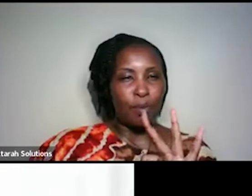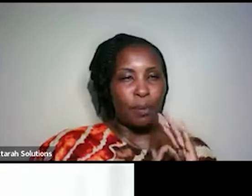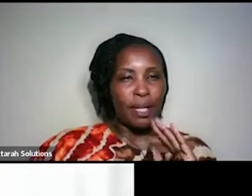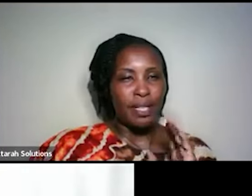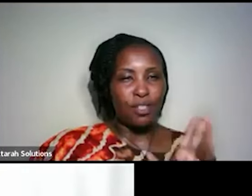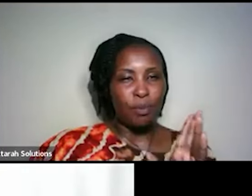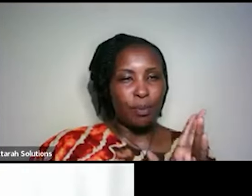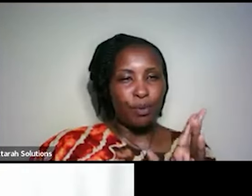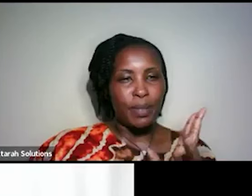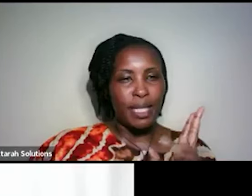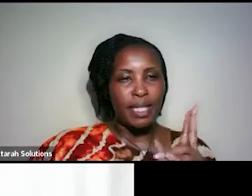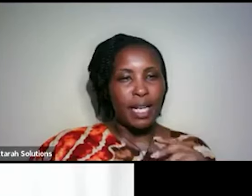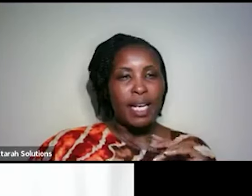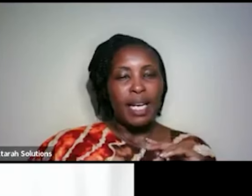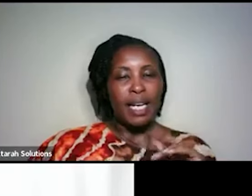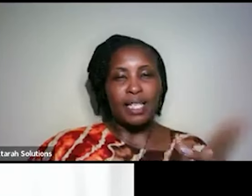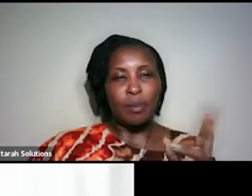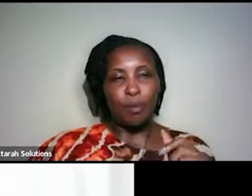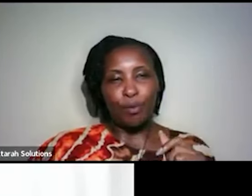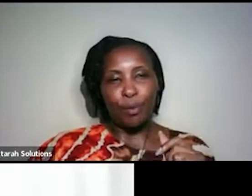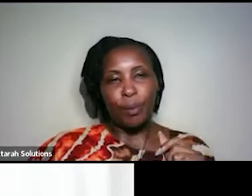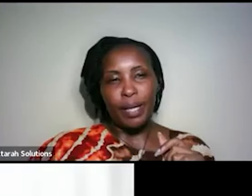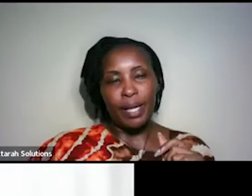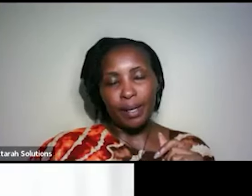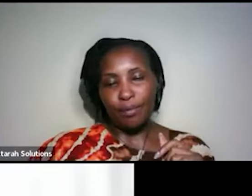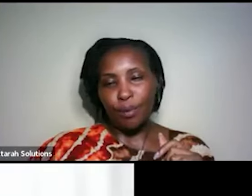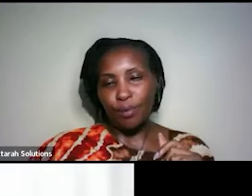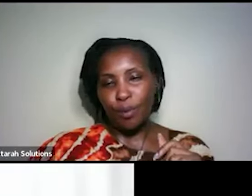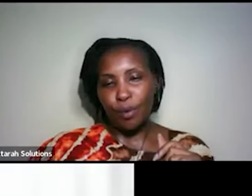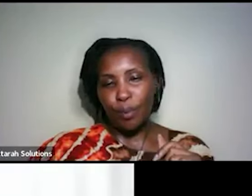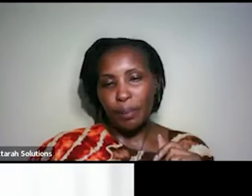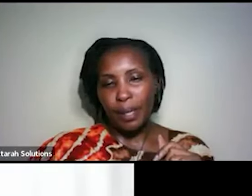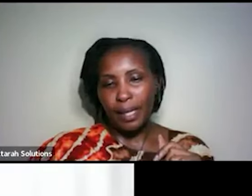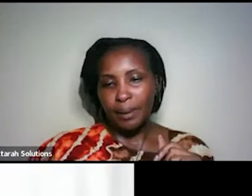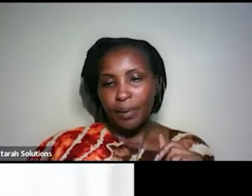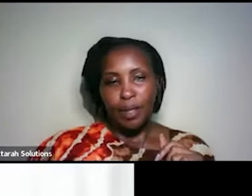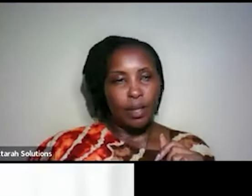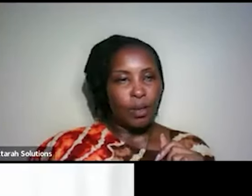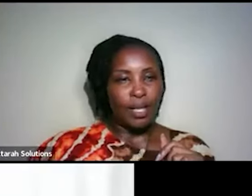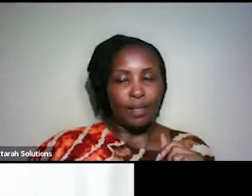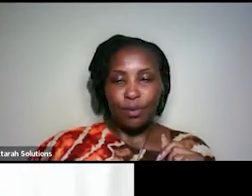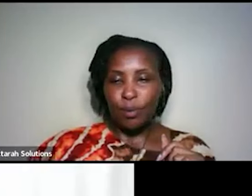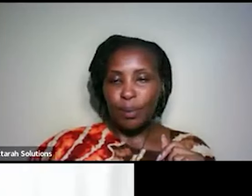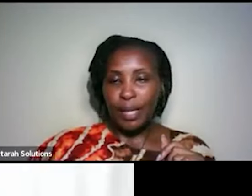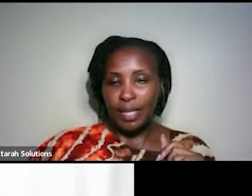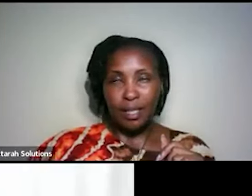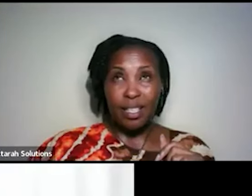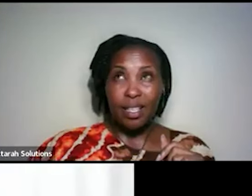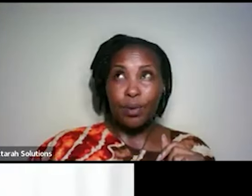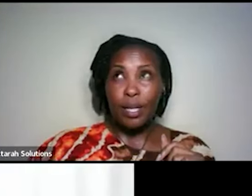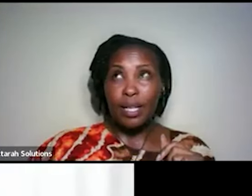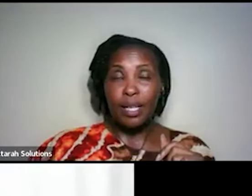three people from kenya three people from tanzania and three people from uh from from from kampala or rather from